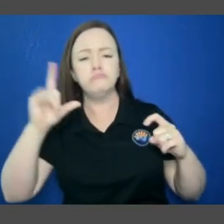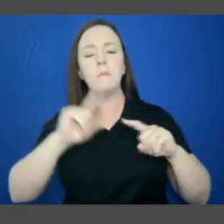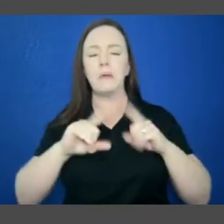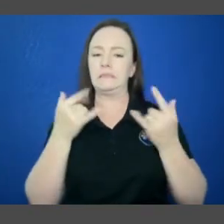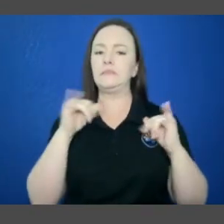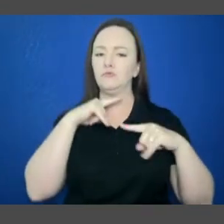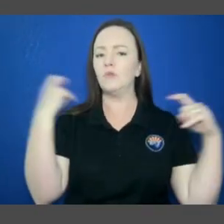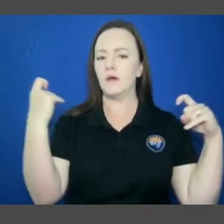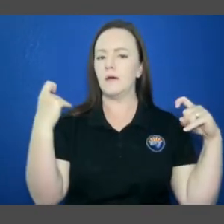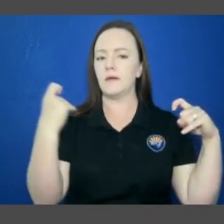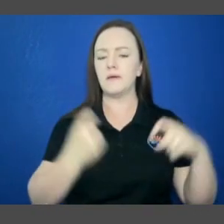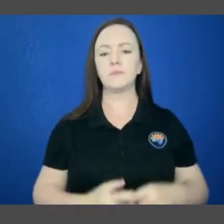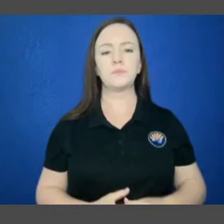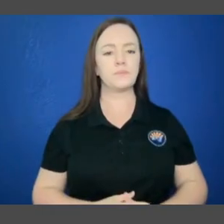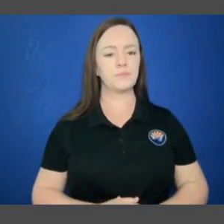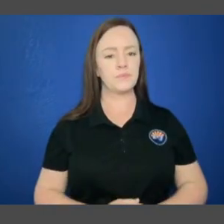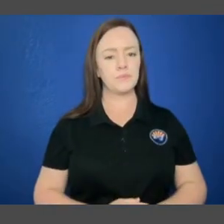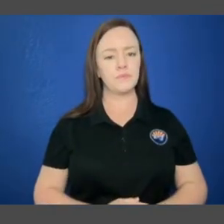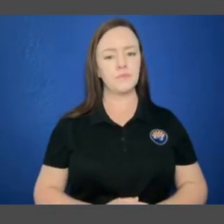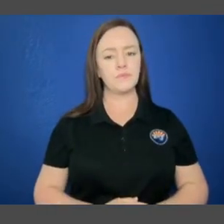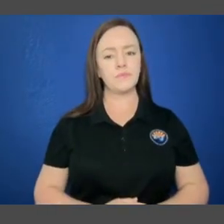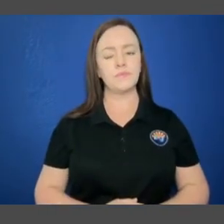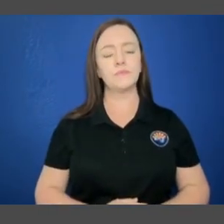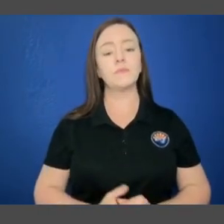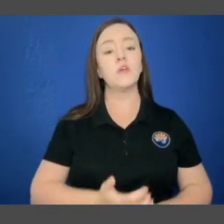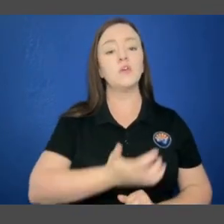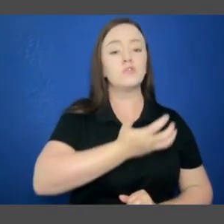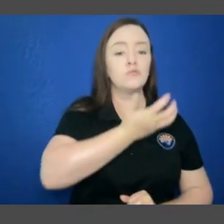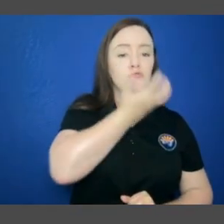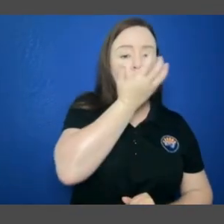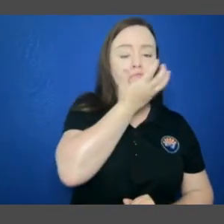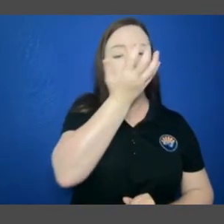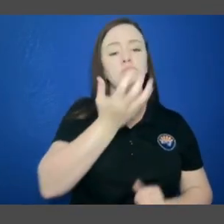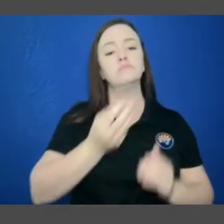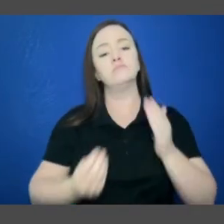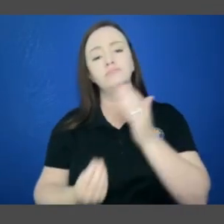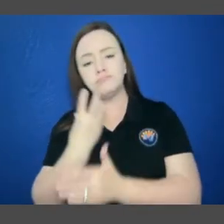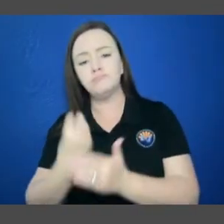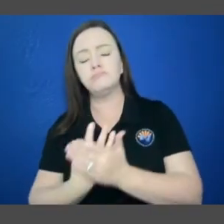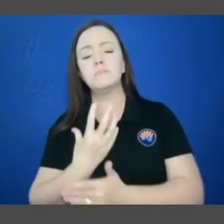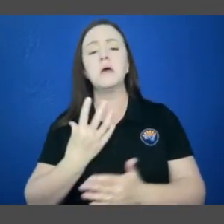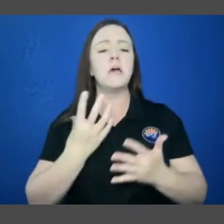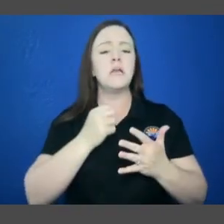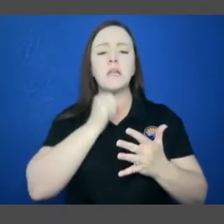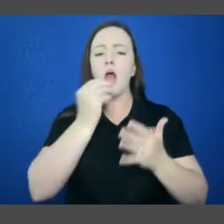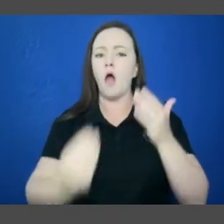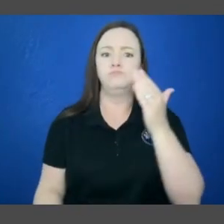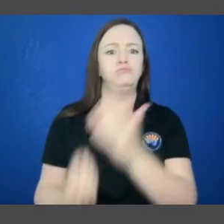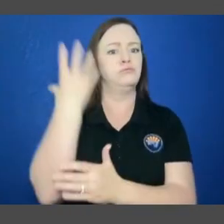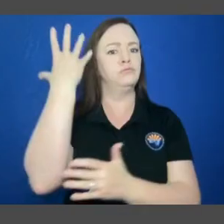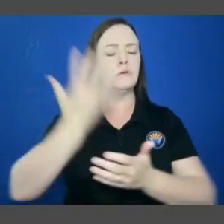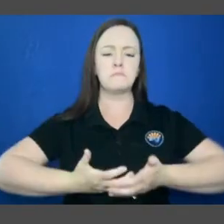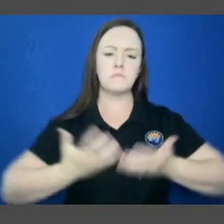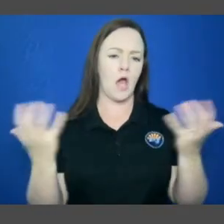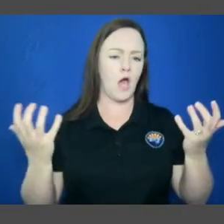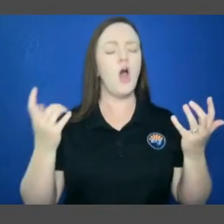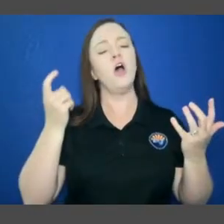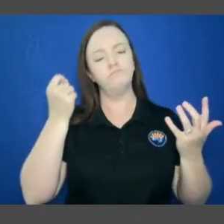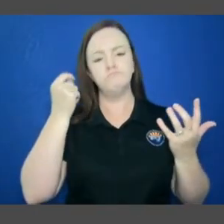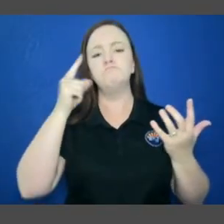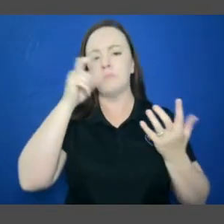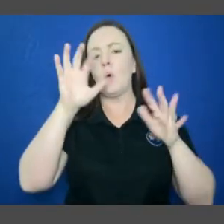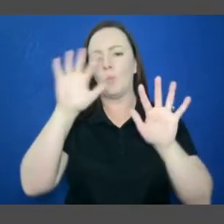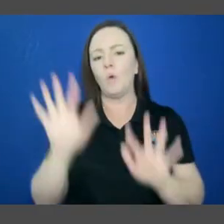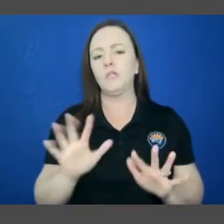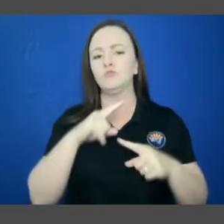There has not been considerable grass and brush growth after the widespread dry winter,